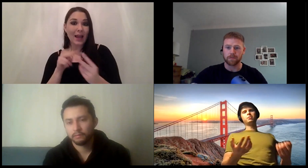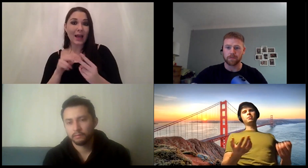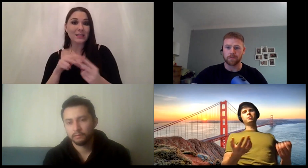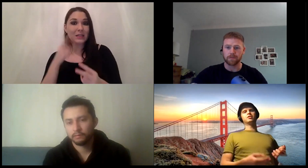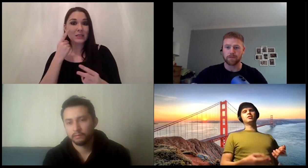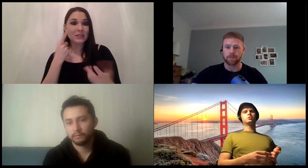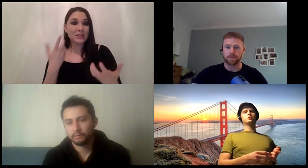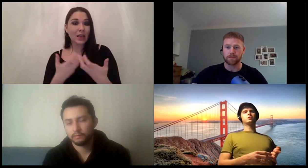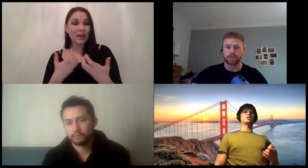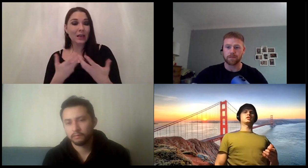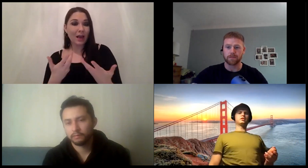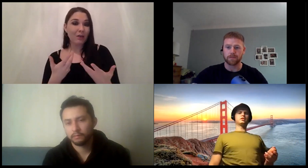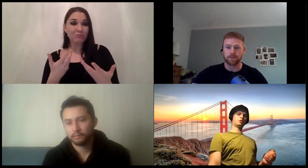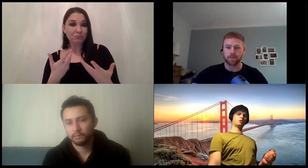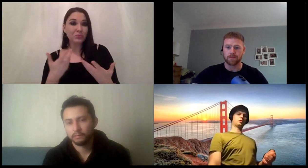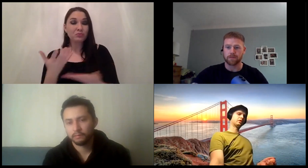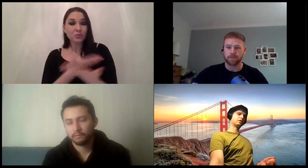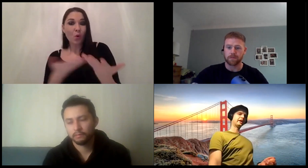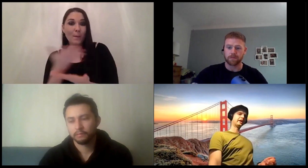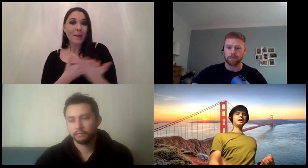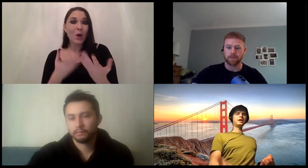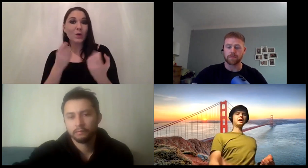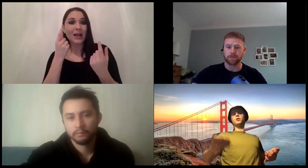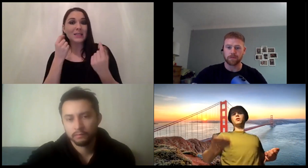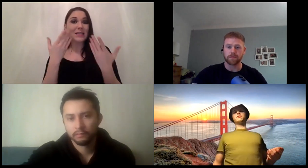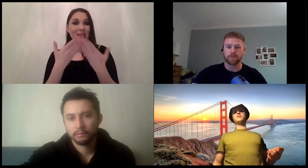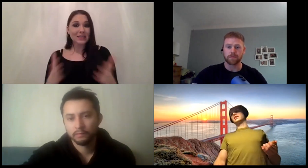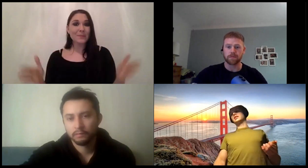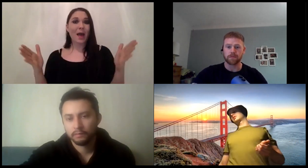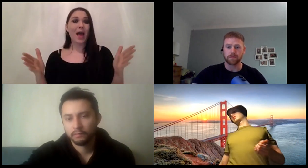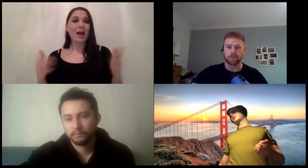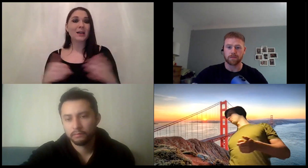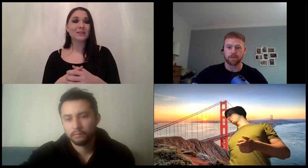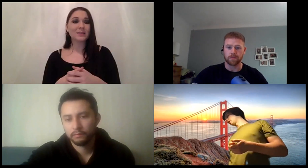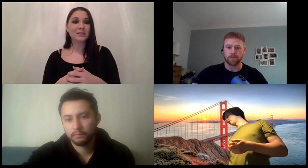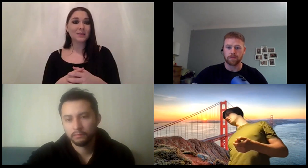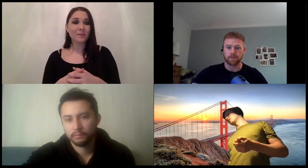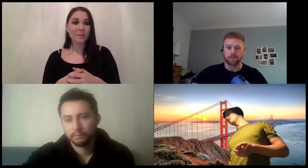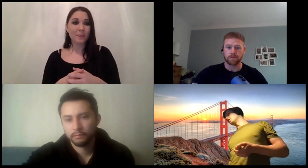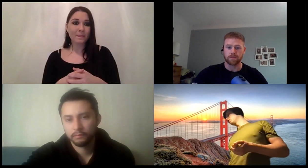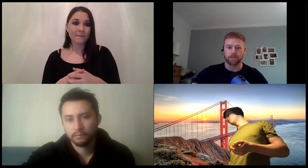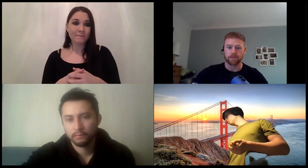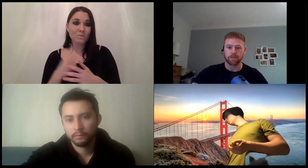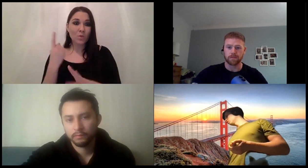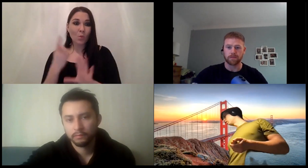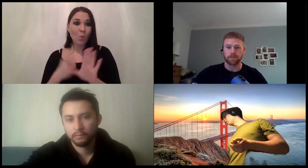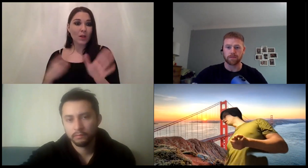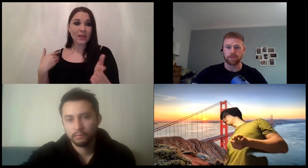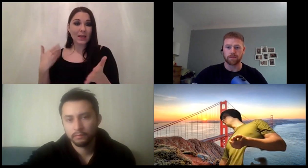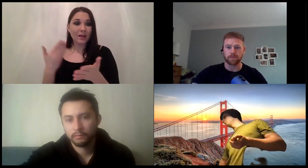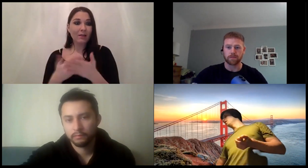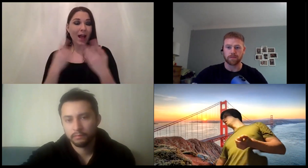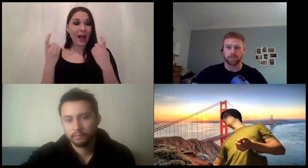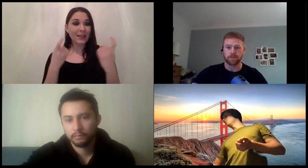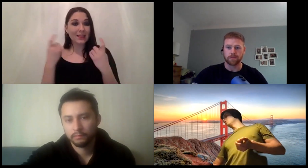can basically talk through certain ideas of how we can expand this i also haven't adjusted the i project canvas in over a year so i think it might even be